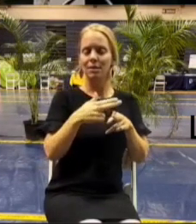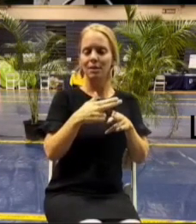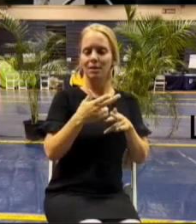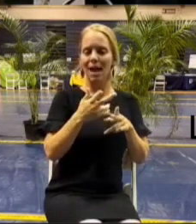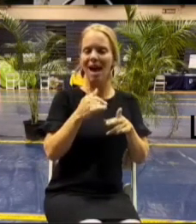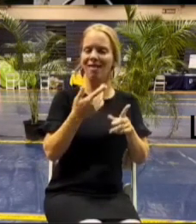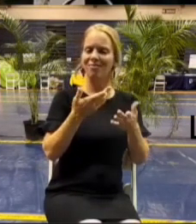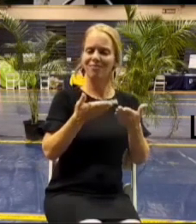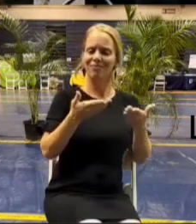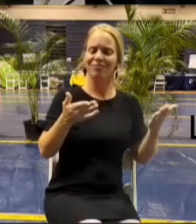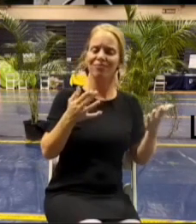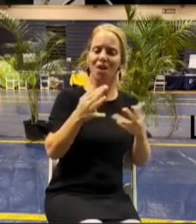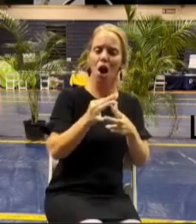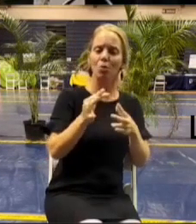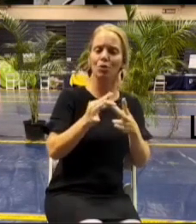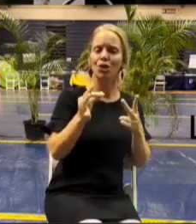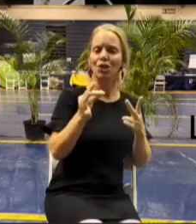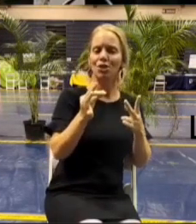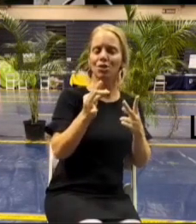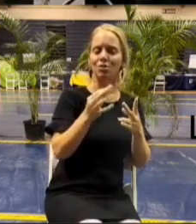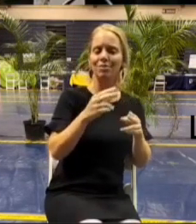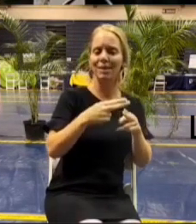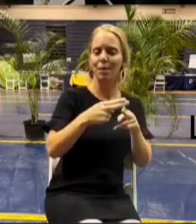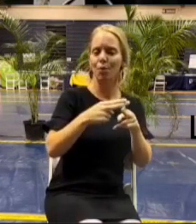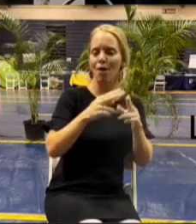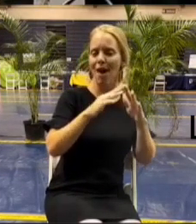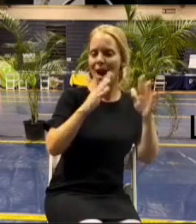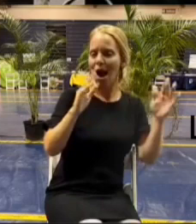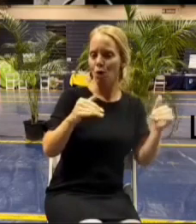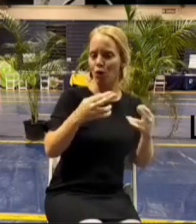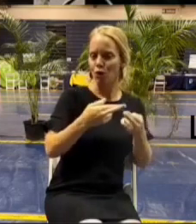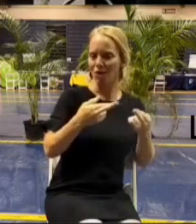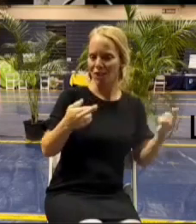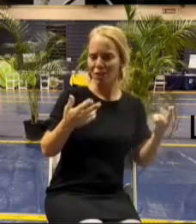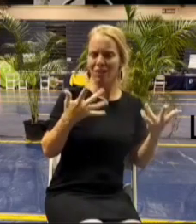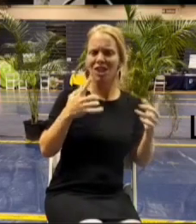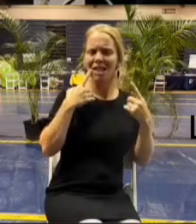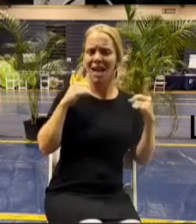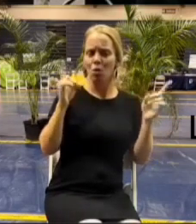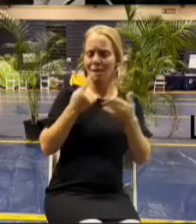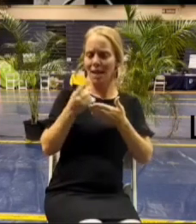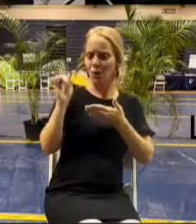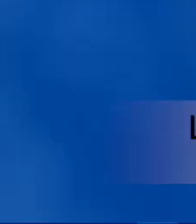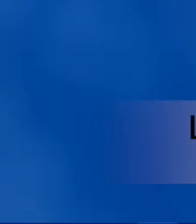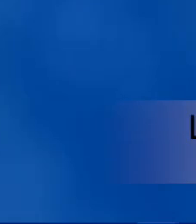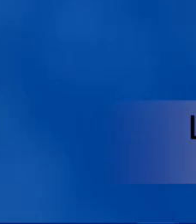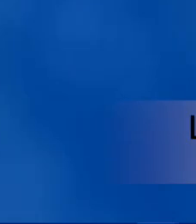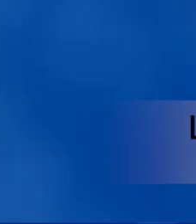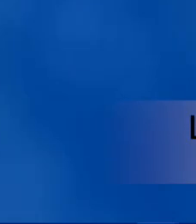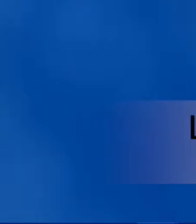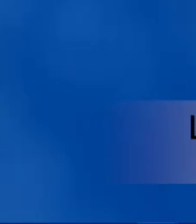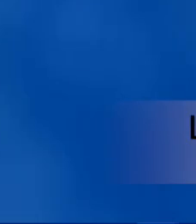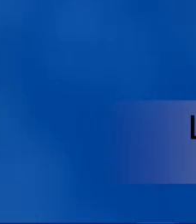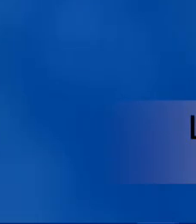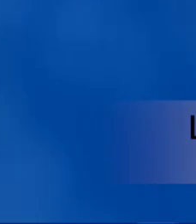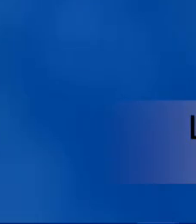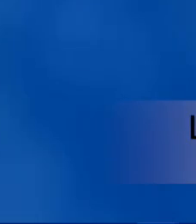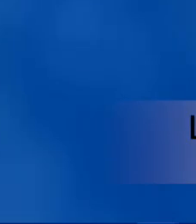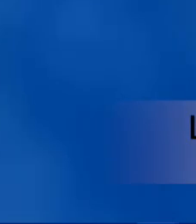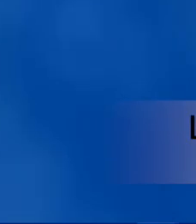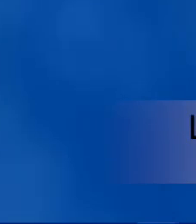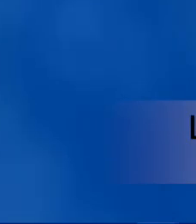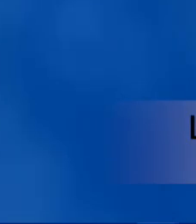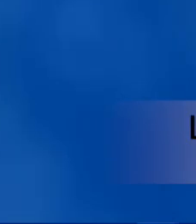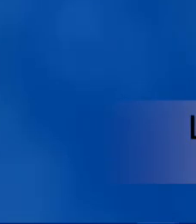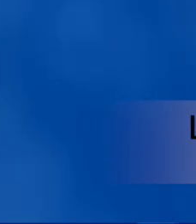weekend and on the 23rd it was announced by Francis Cal last week we just wanted to remind you it's a good opportunity it's hosted by